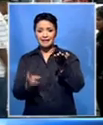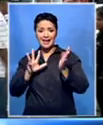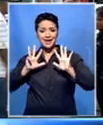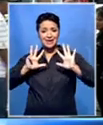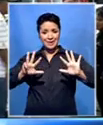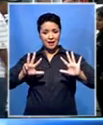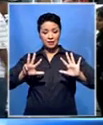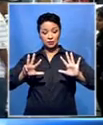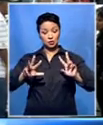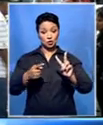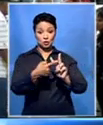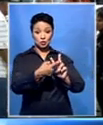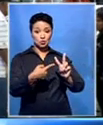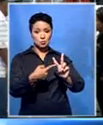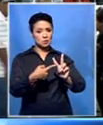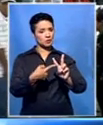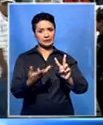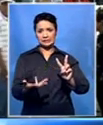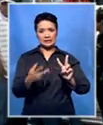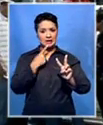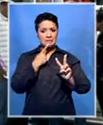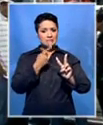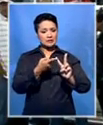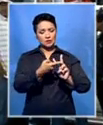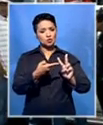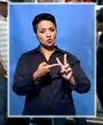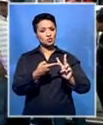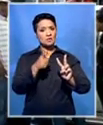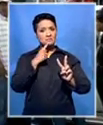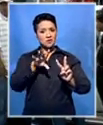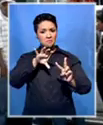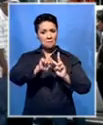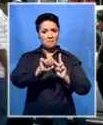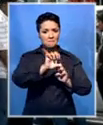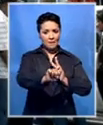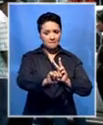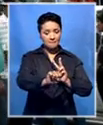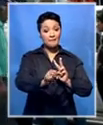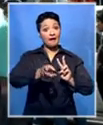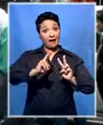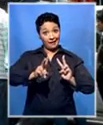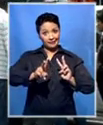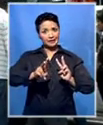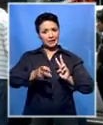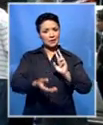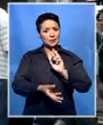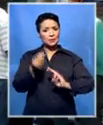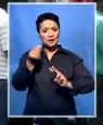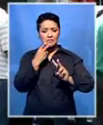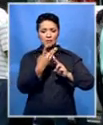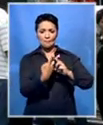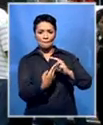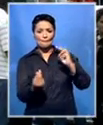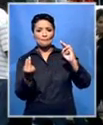are confirmed to have been lost. That's two bodies that were recovered and in recovery slipped out of their life